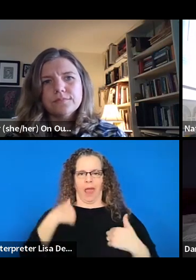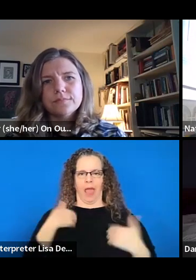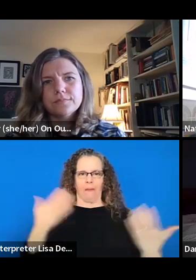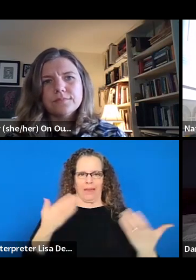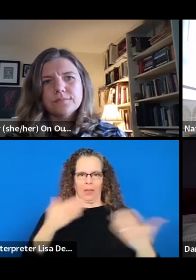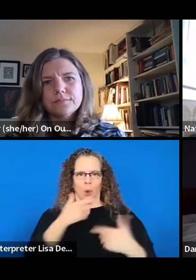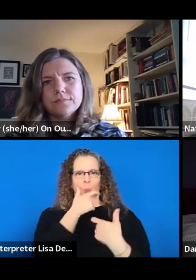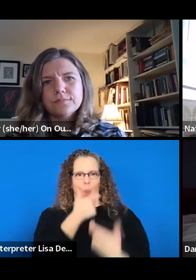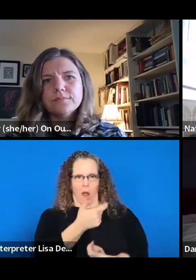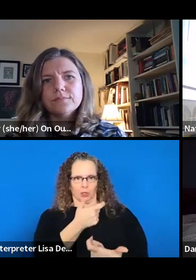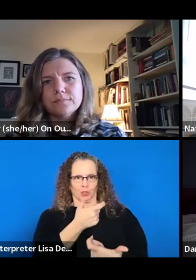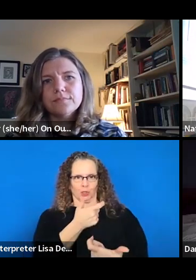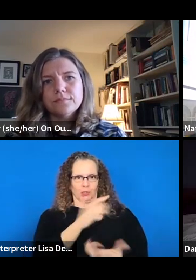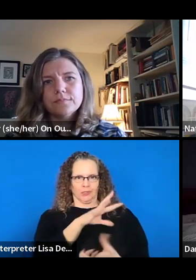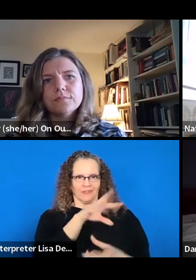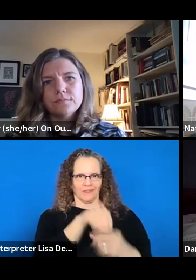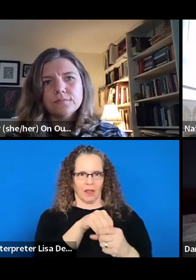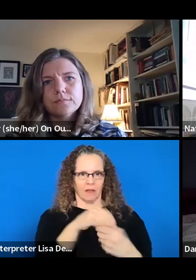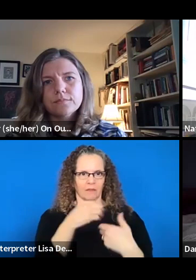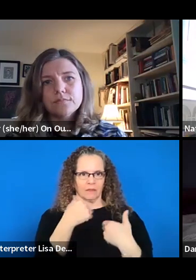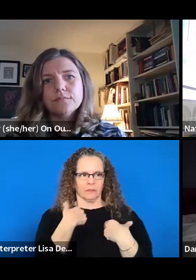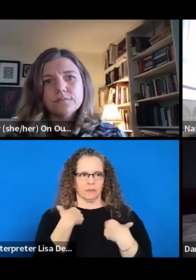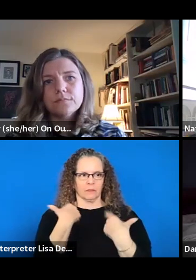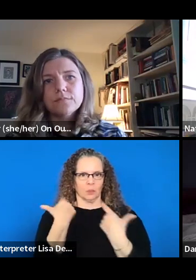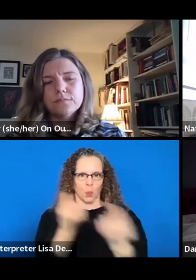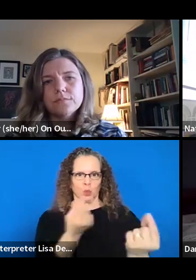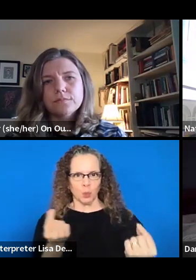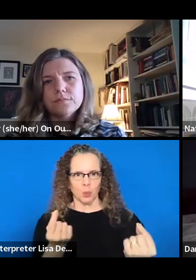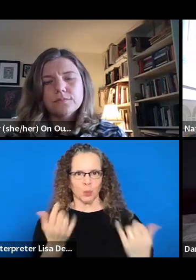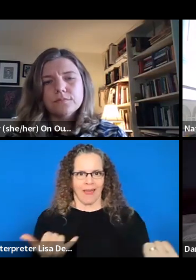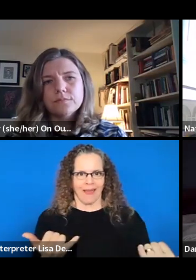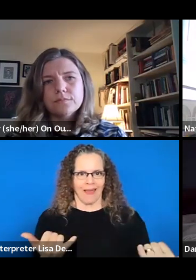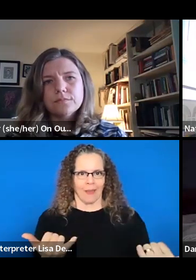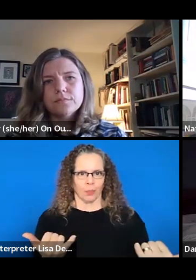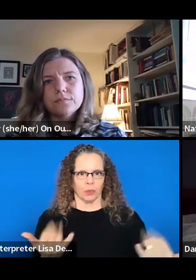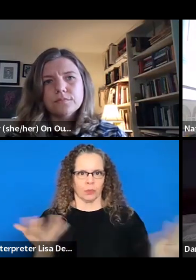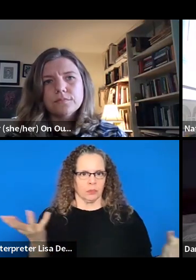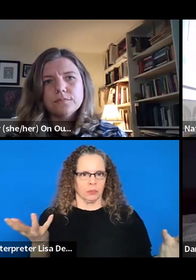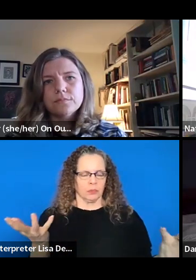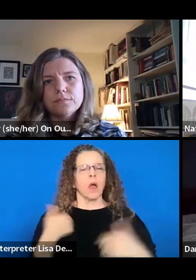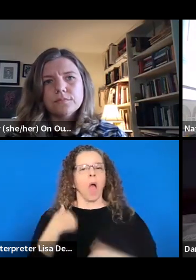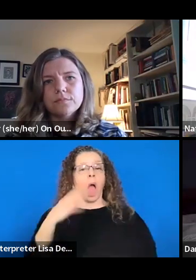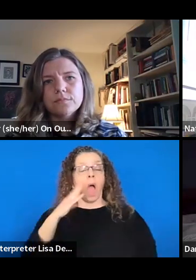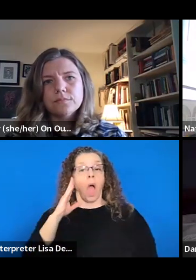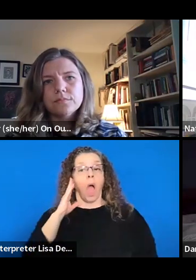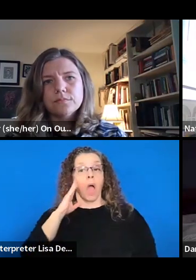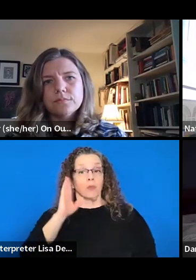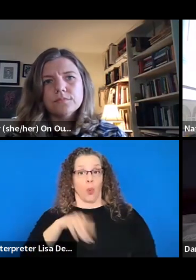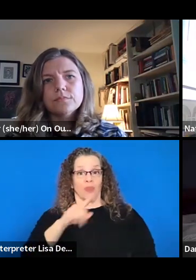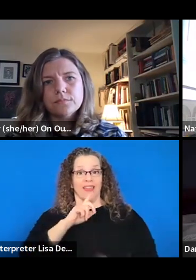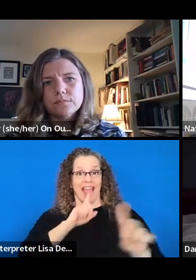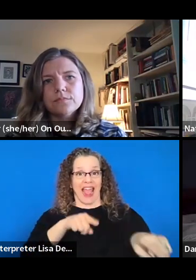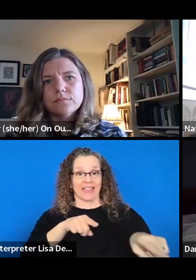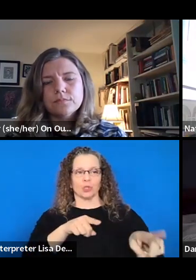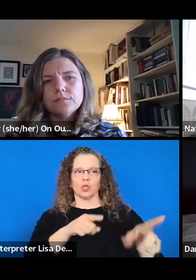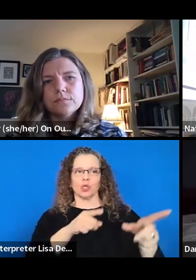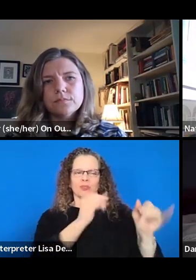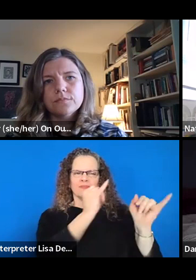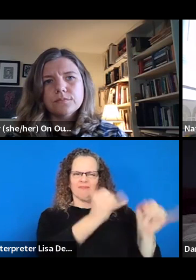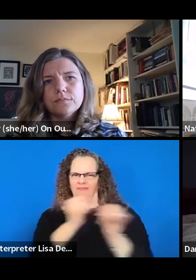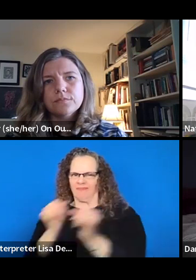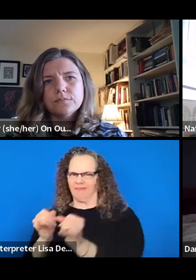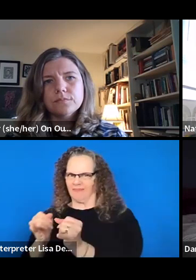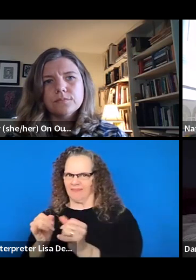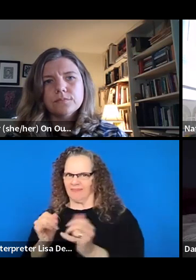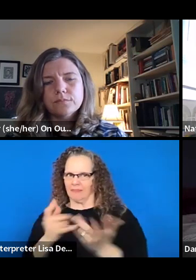in this. I want to do something. What do I do right now? And I know that the answer to that is really individualized, but I would love